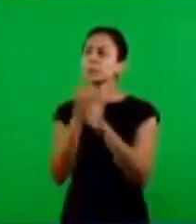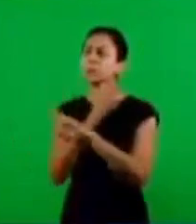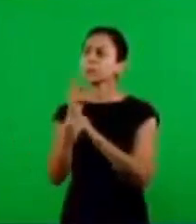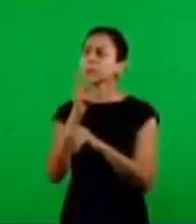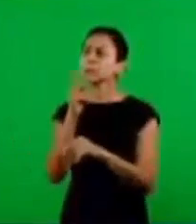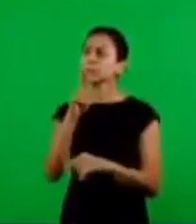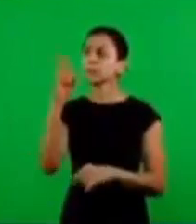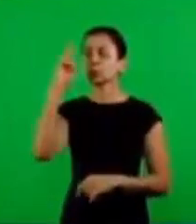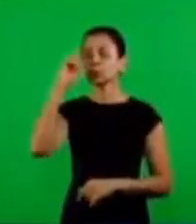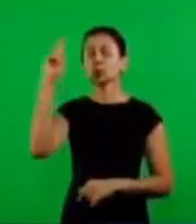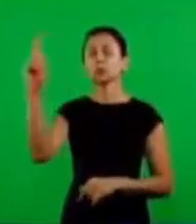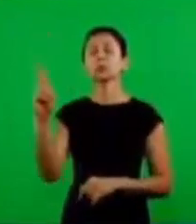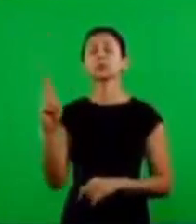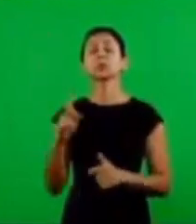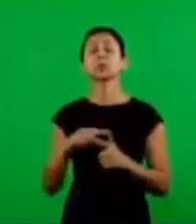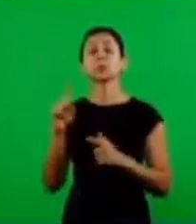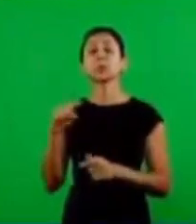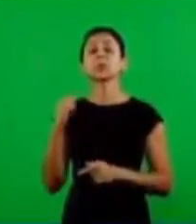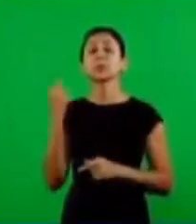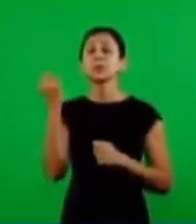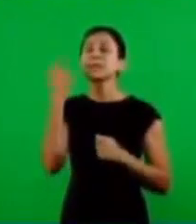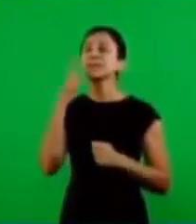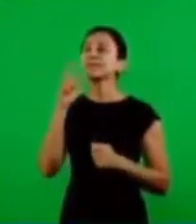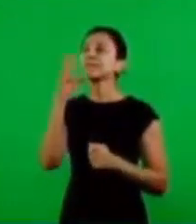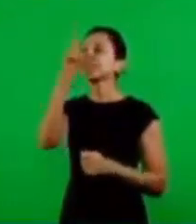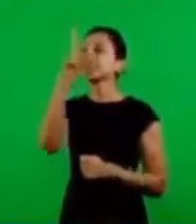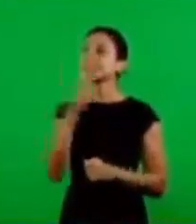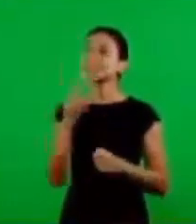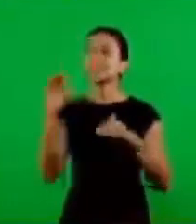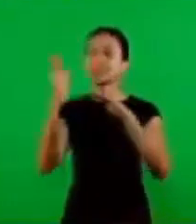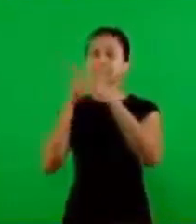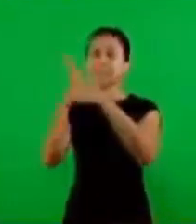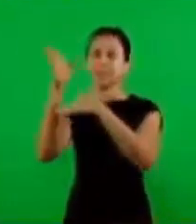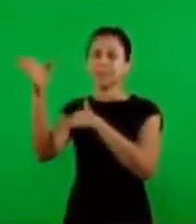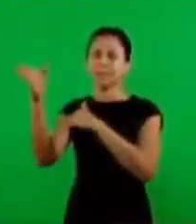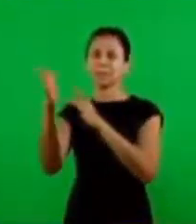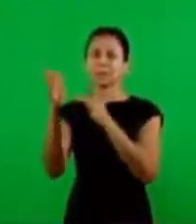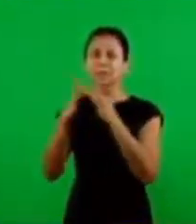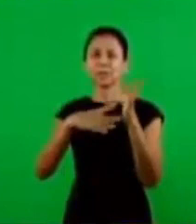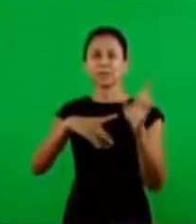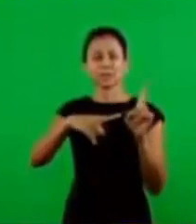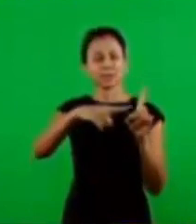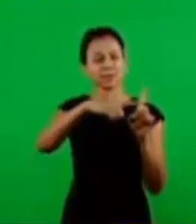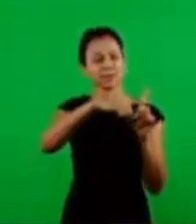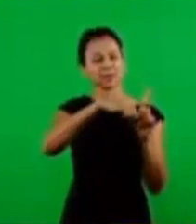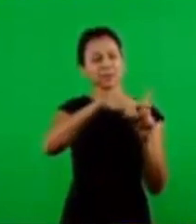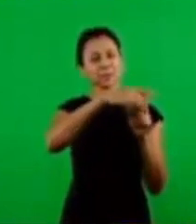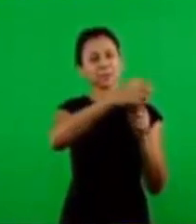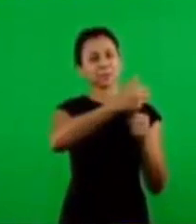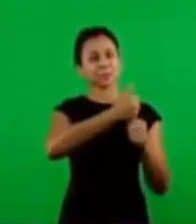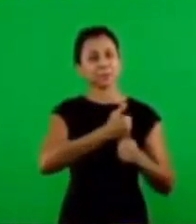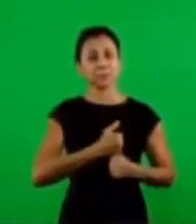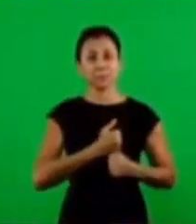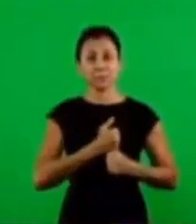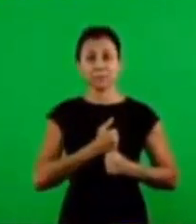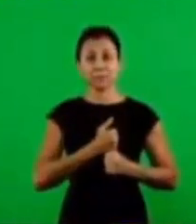Glorify in the name of the Lord because we enter into this place. Because Jesus opened up this curtain for us.